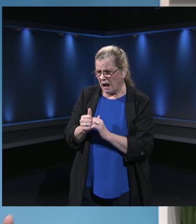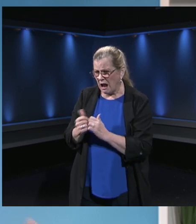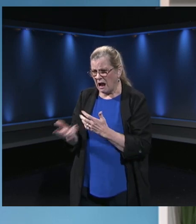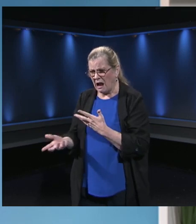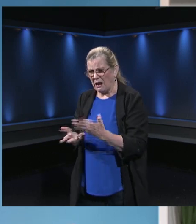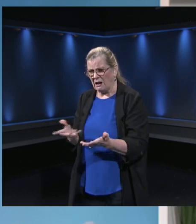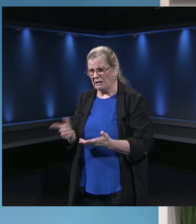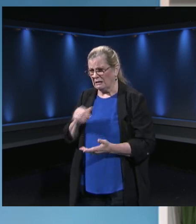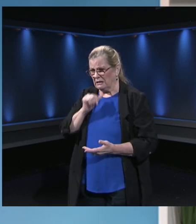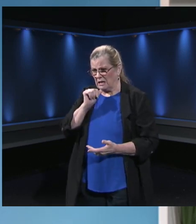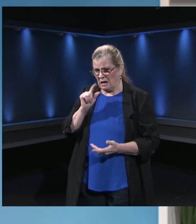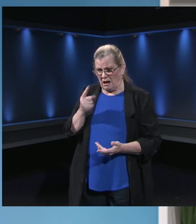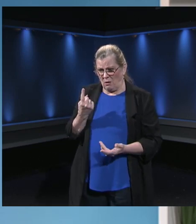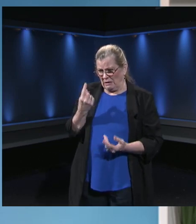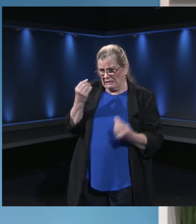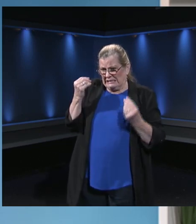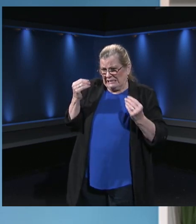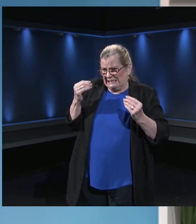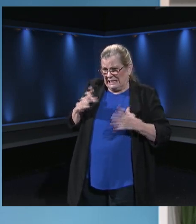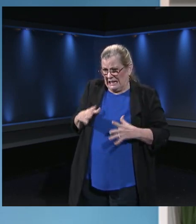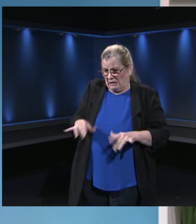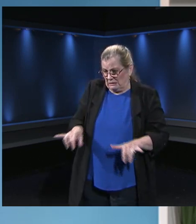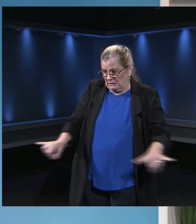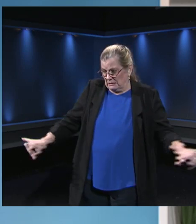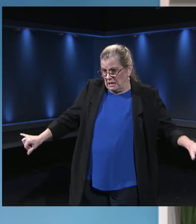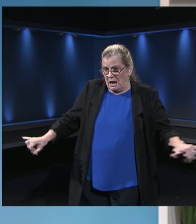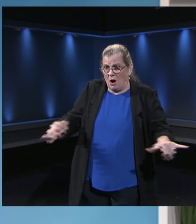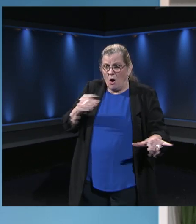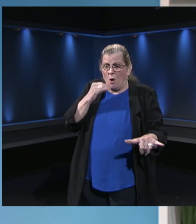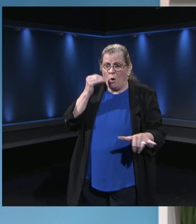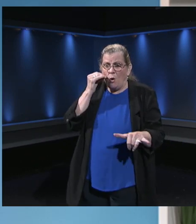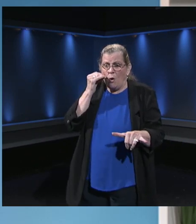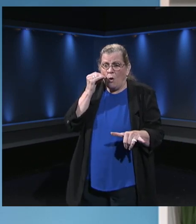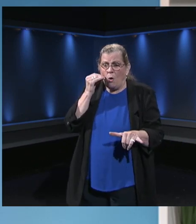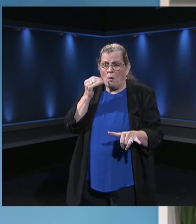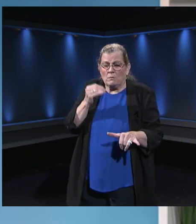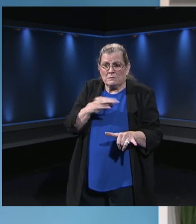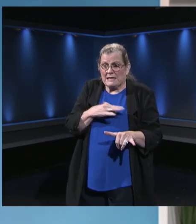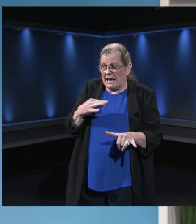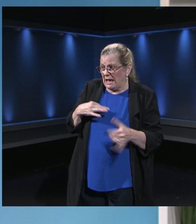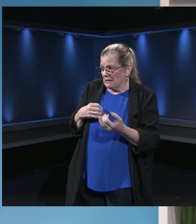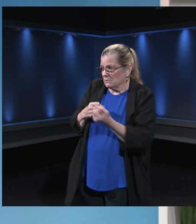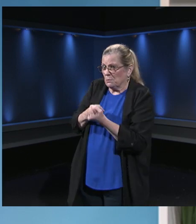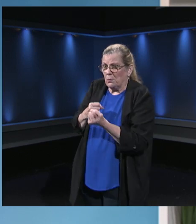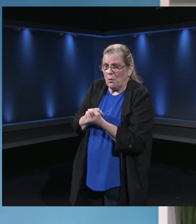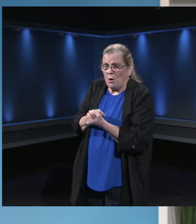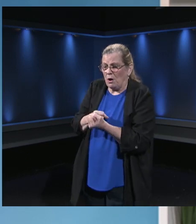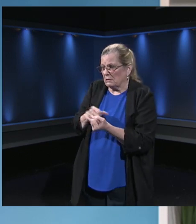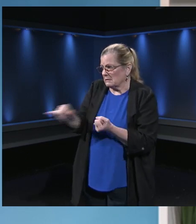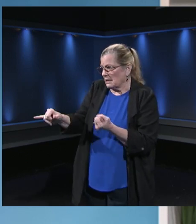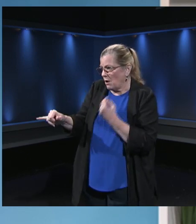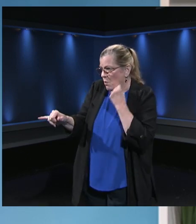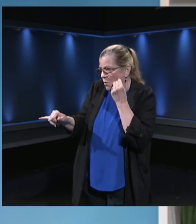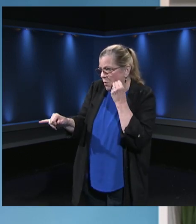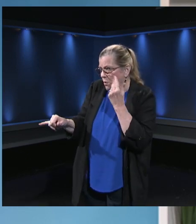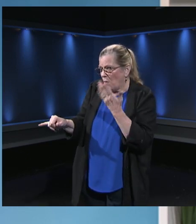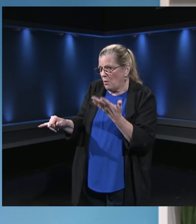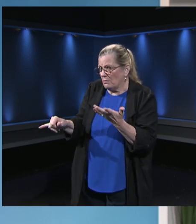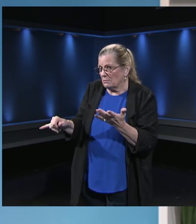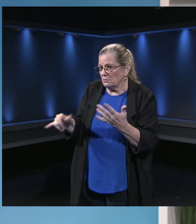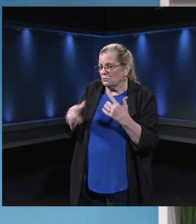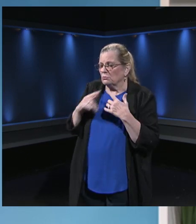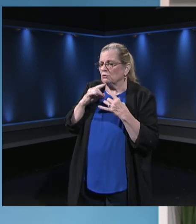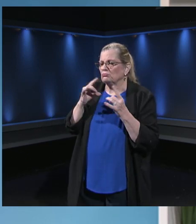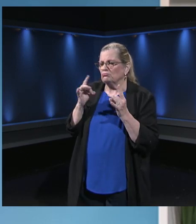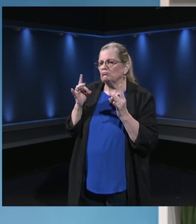all the teachers and students working remotely, but so were the support staff. And that created some significant challenges for us. And so in